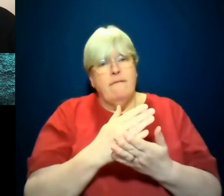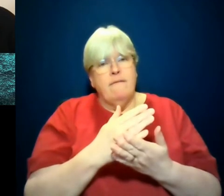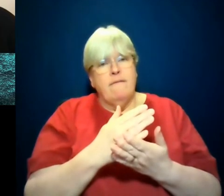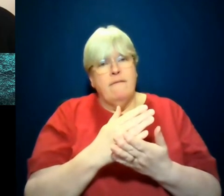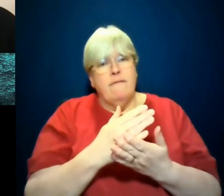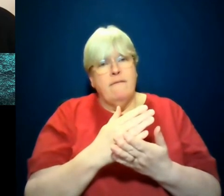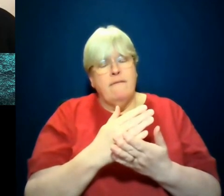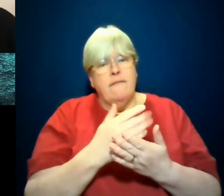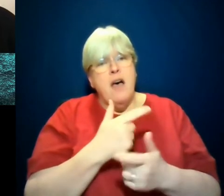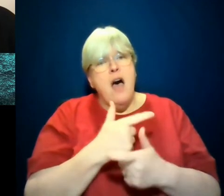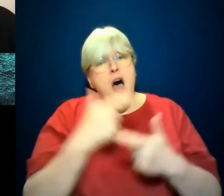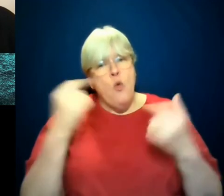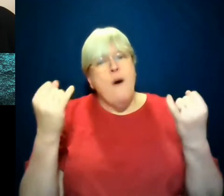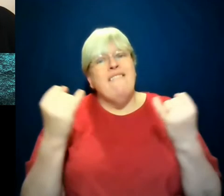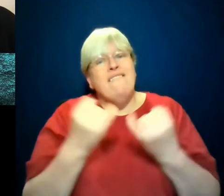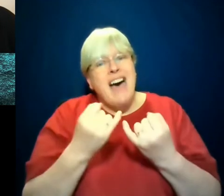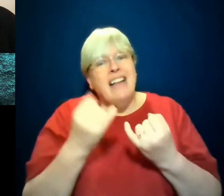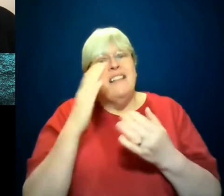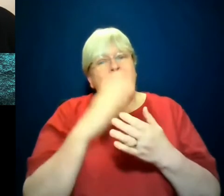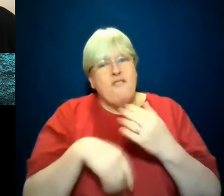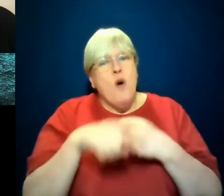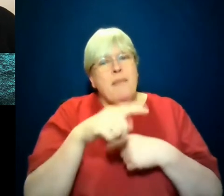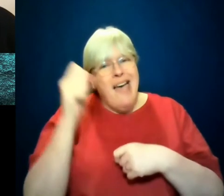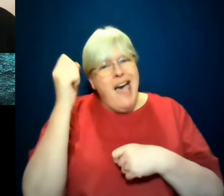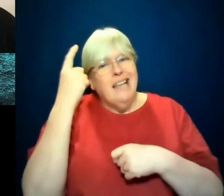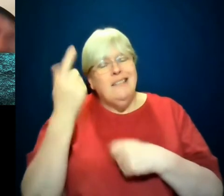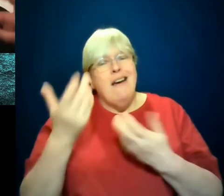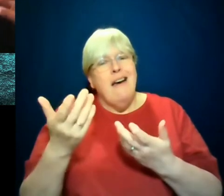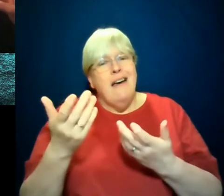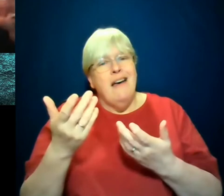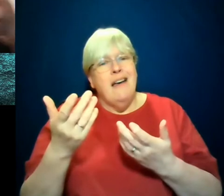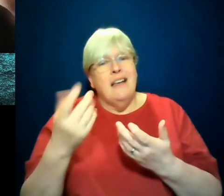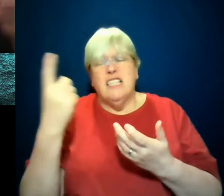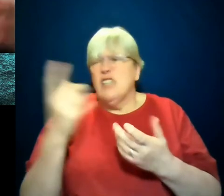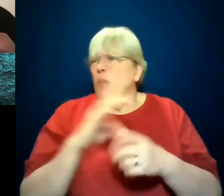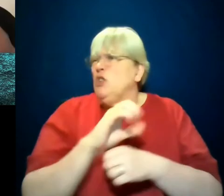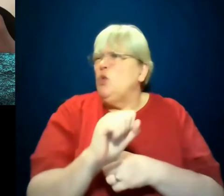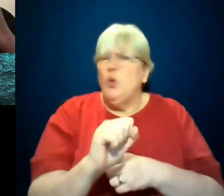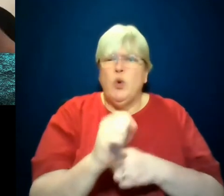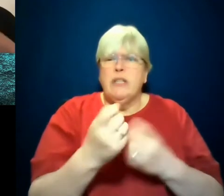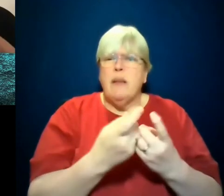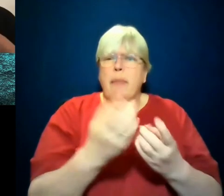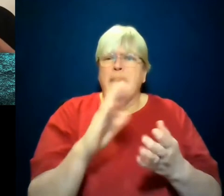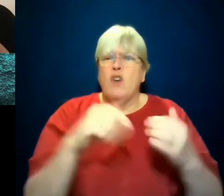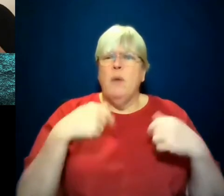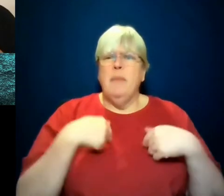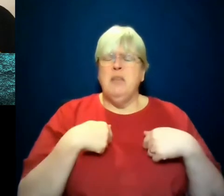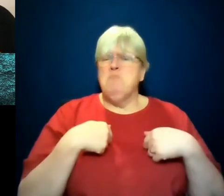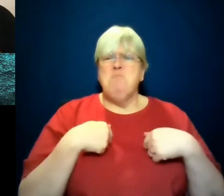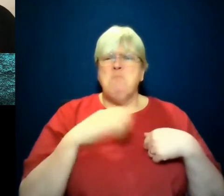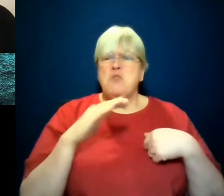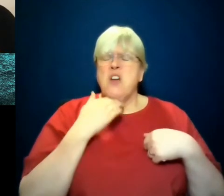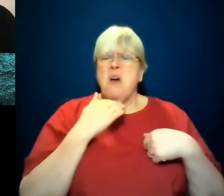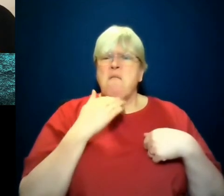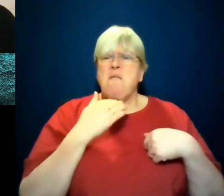of violent impulses come out of this idea that somebody took something from me in it. There's just not enough when really there